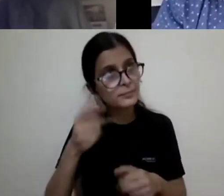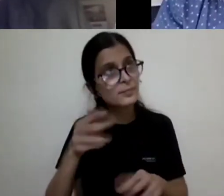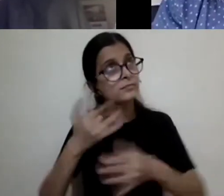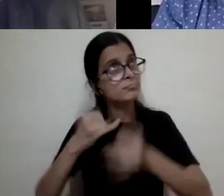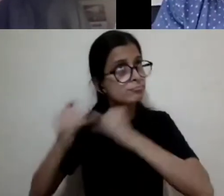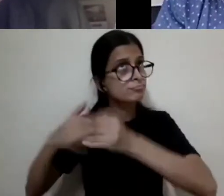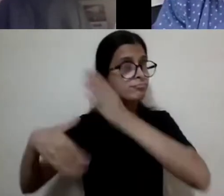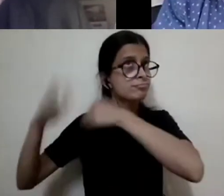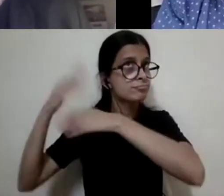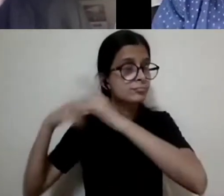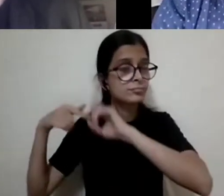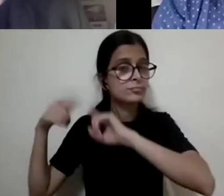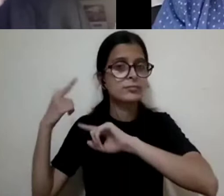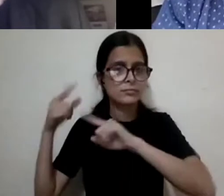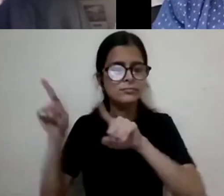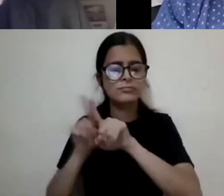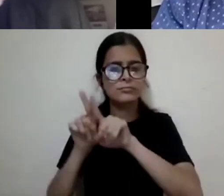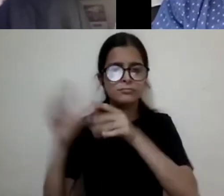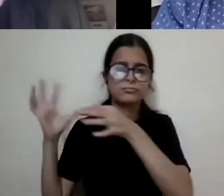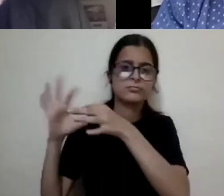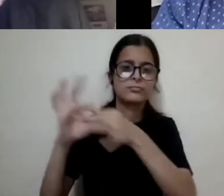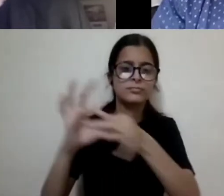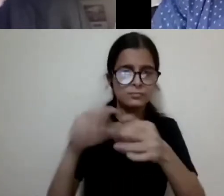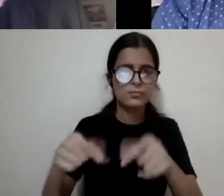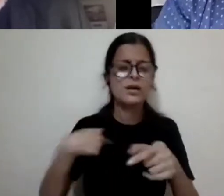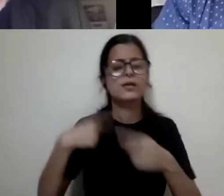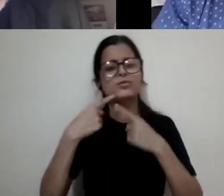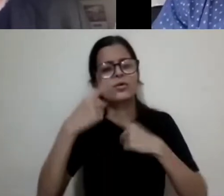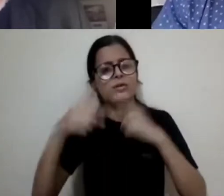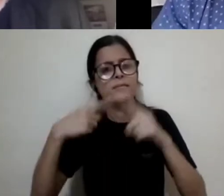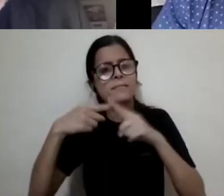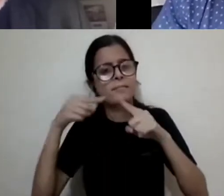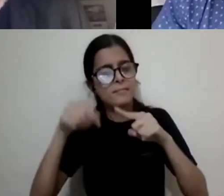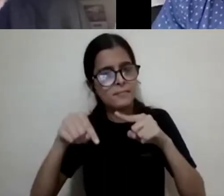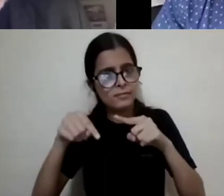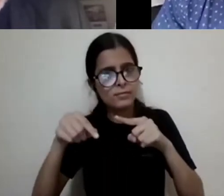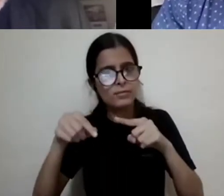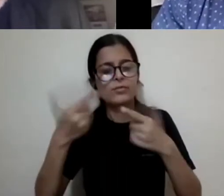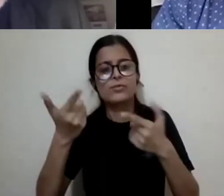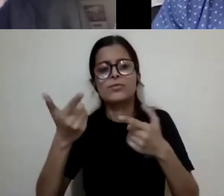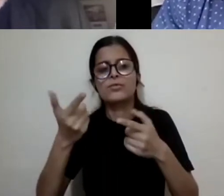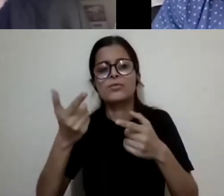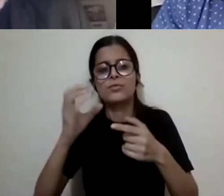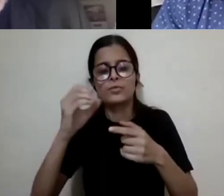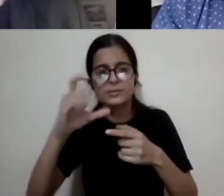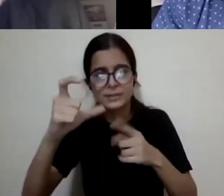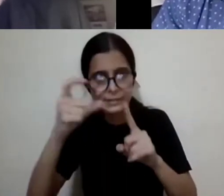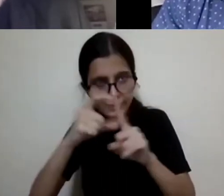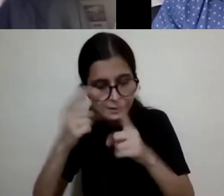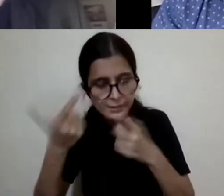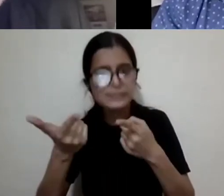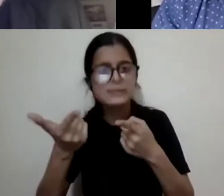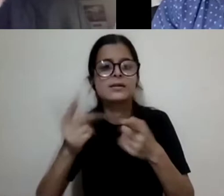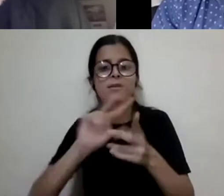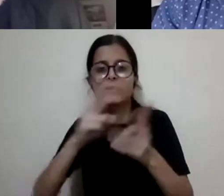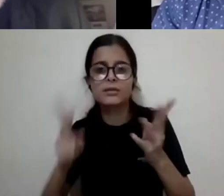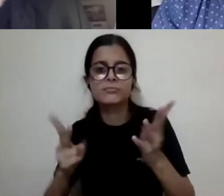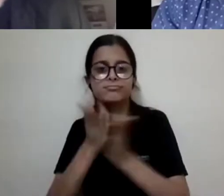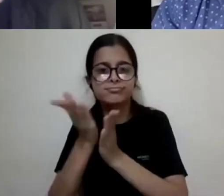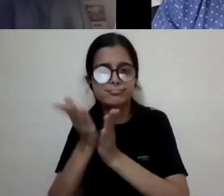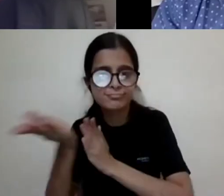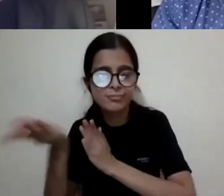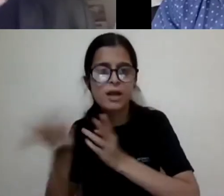interesting to the questioner, um, in which I talk about OCD and other, um, uh, aspects of psychic distress.